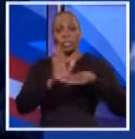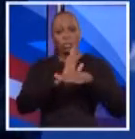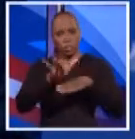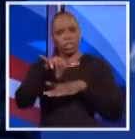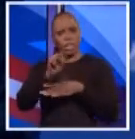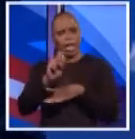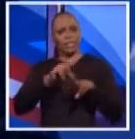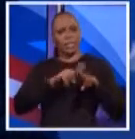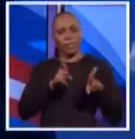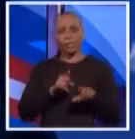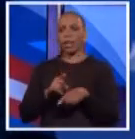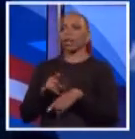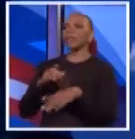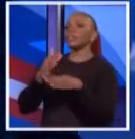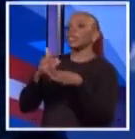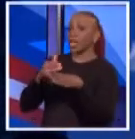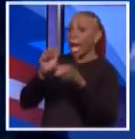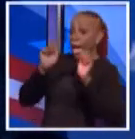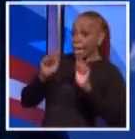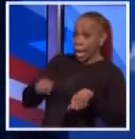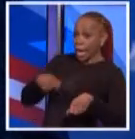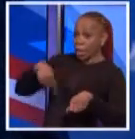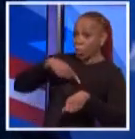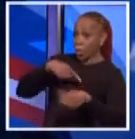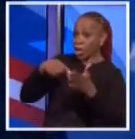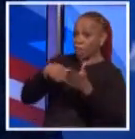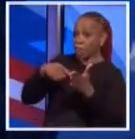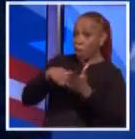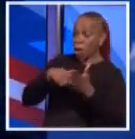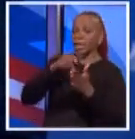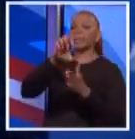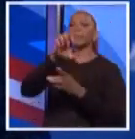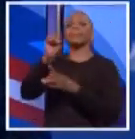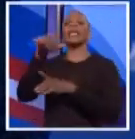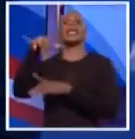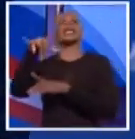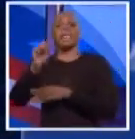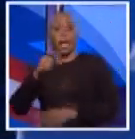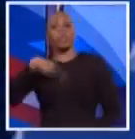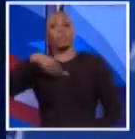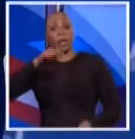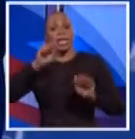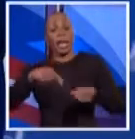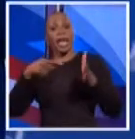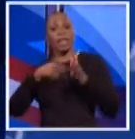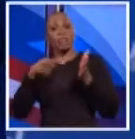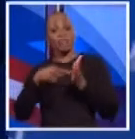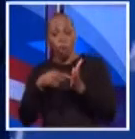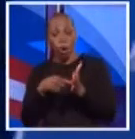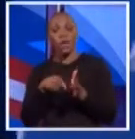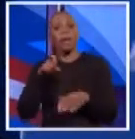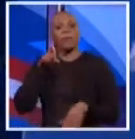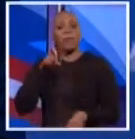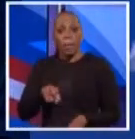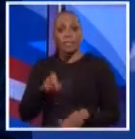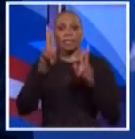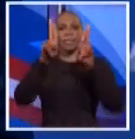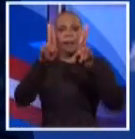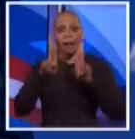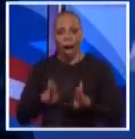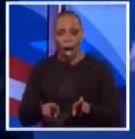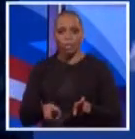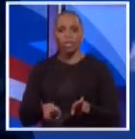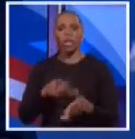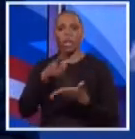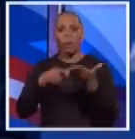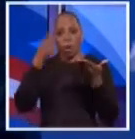we have a very different... can we afford it? Can we afford pensions? Yes, Yes, we can. Of course we can afford pensions. We can and we must. That is the contract. That is the deal we have